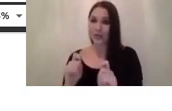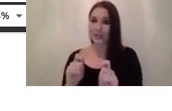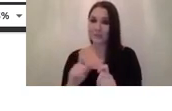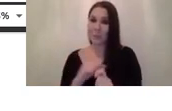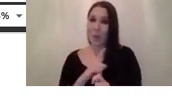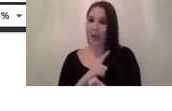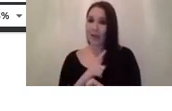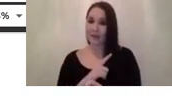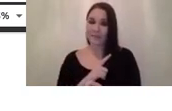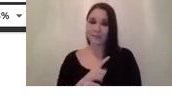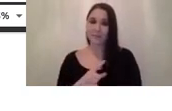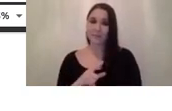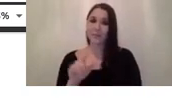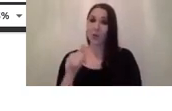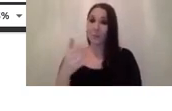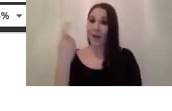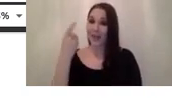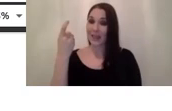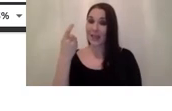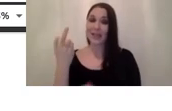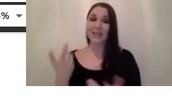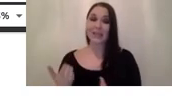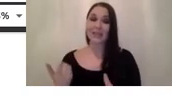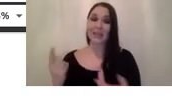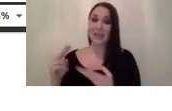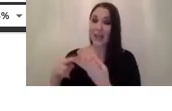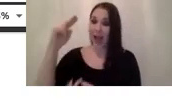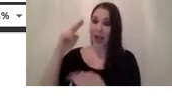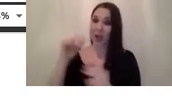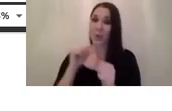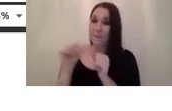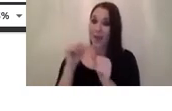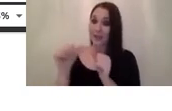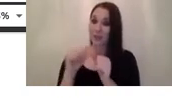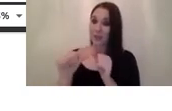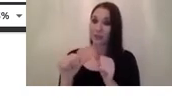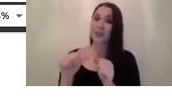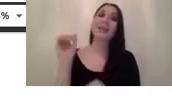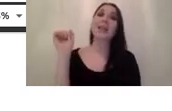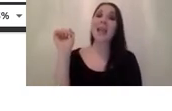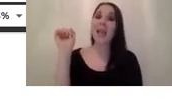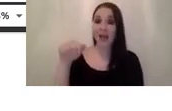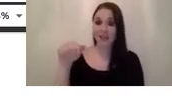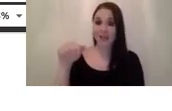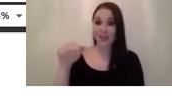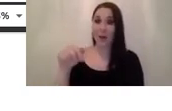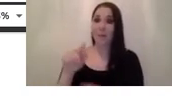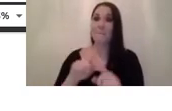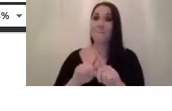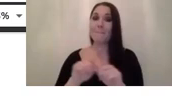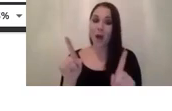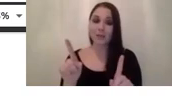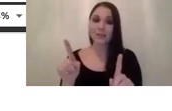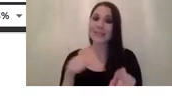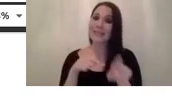the the dynamic range the better well yes but it again depends